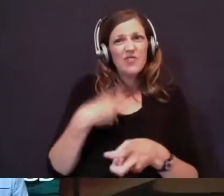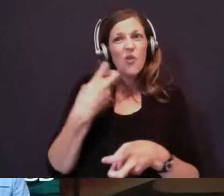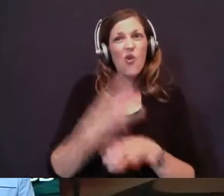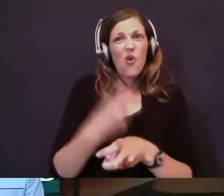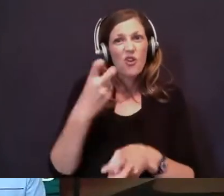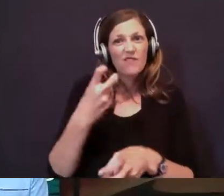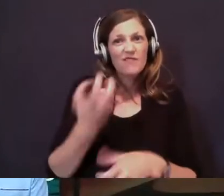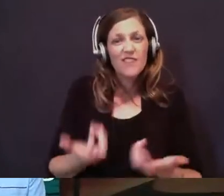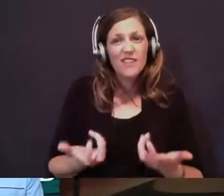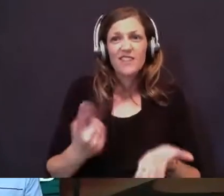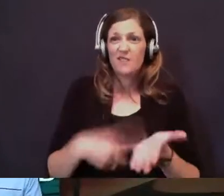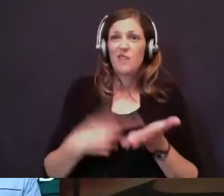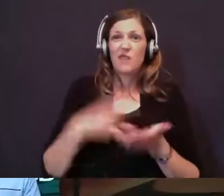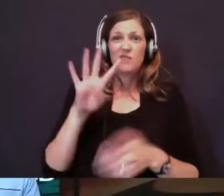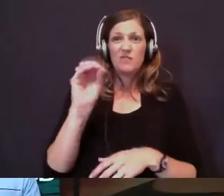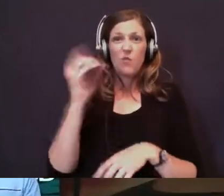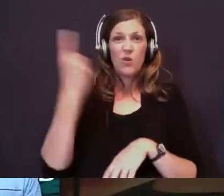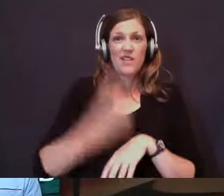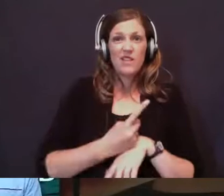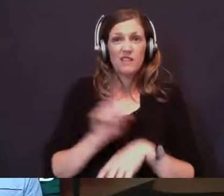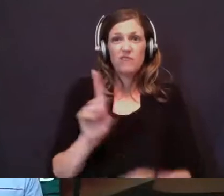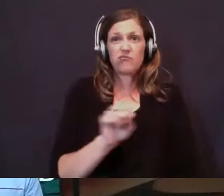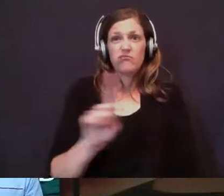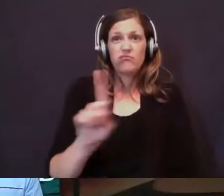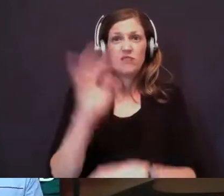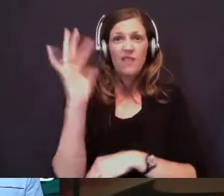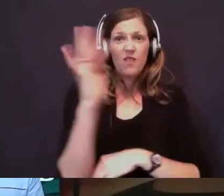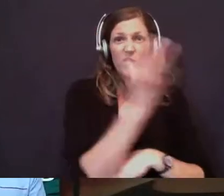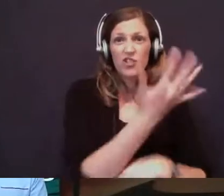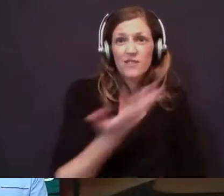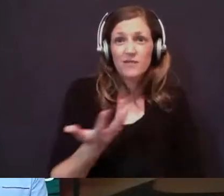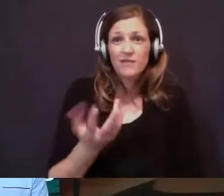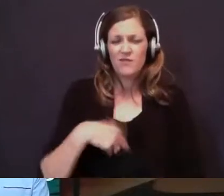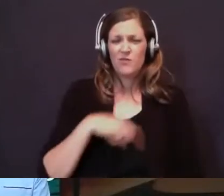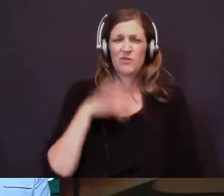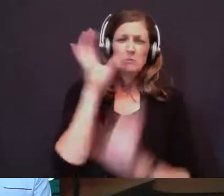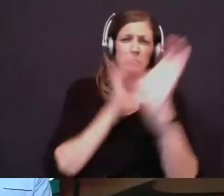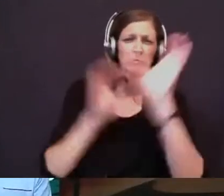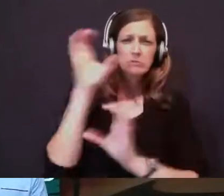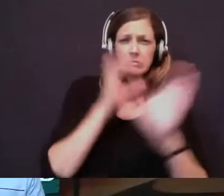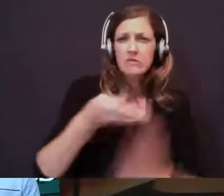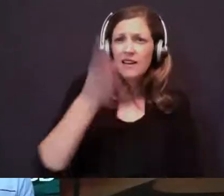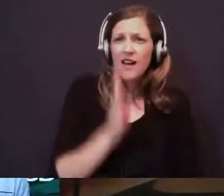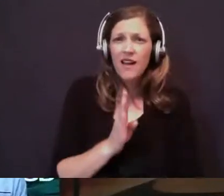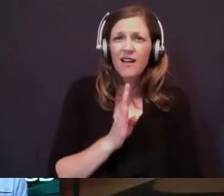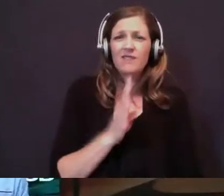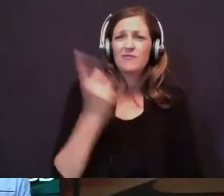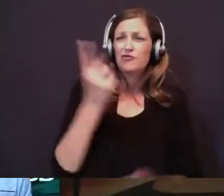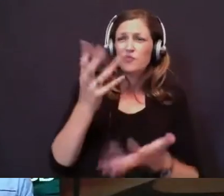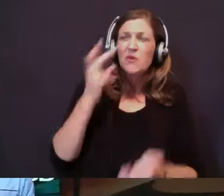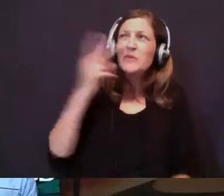Sometimes that's 40 days in the wilderness where we're seeking out God. We just want to see his face.